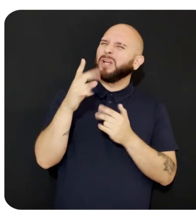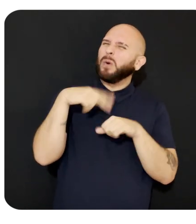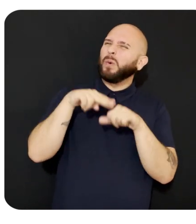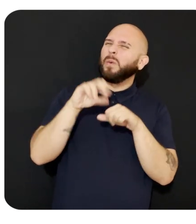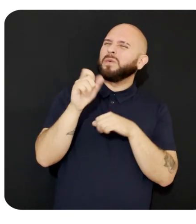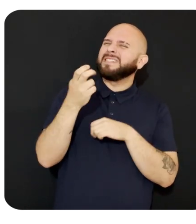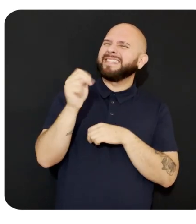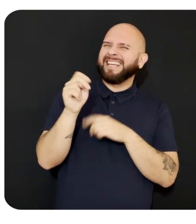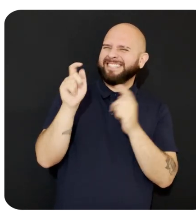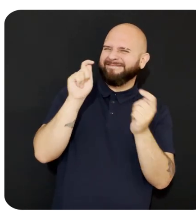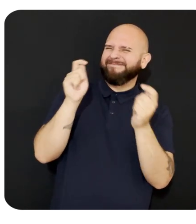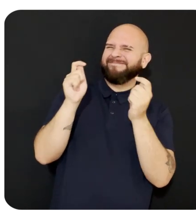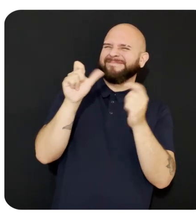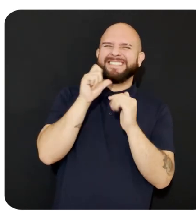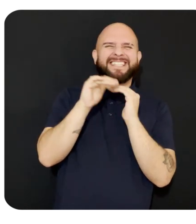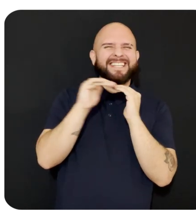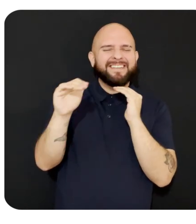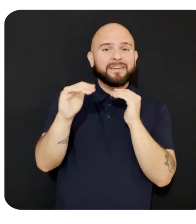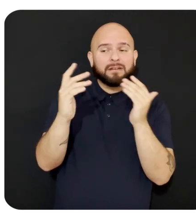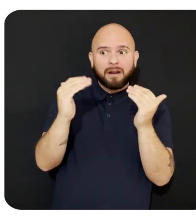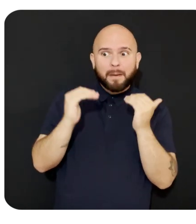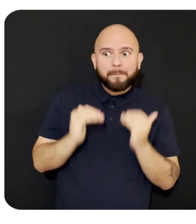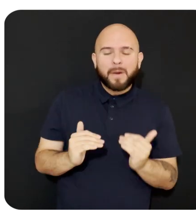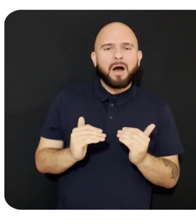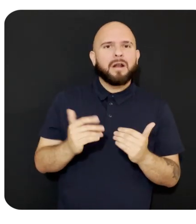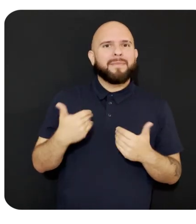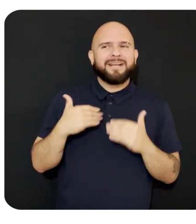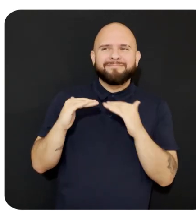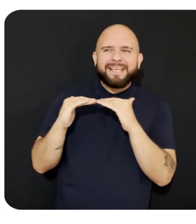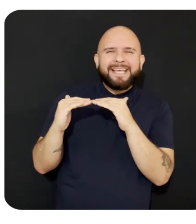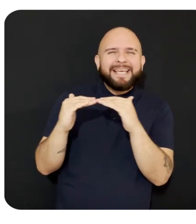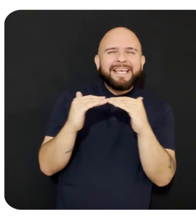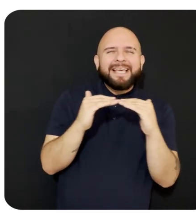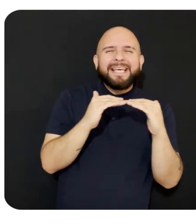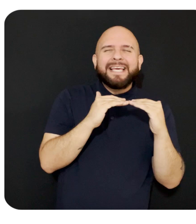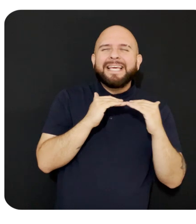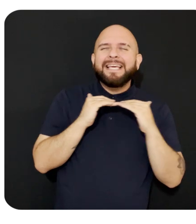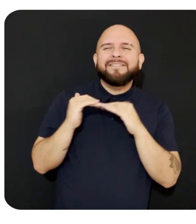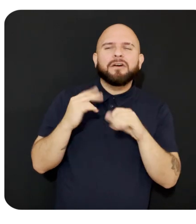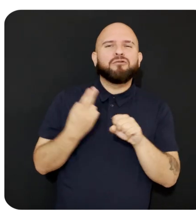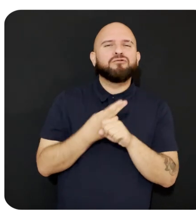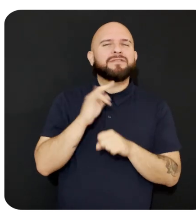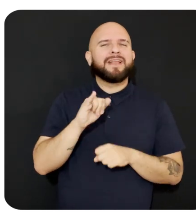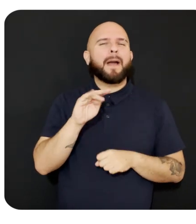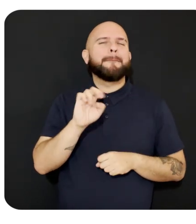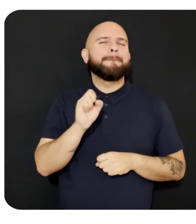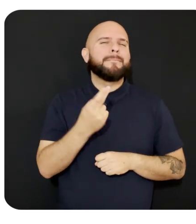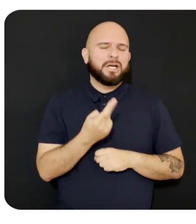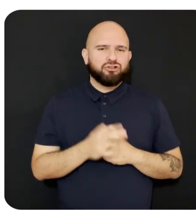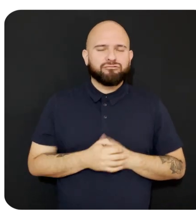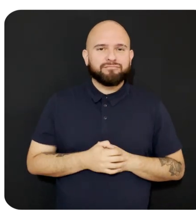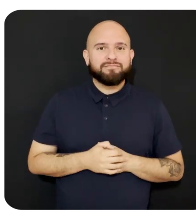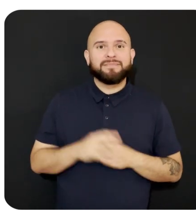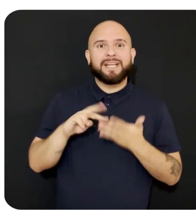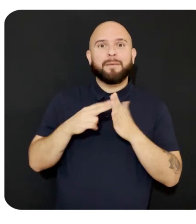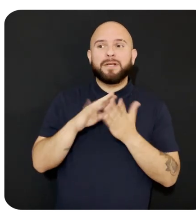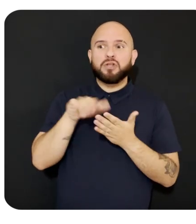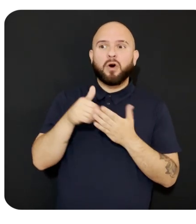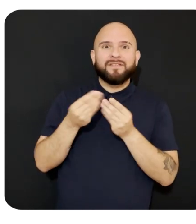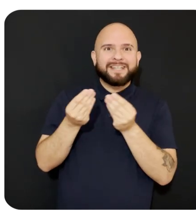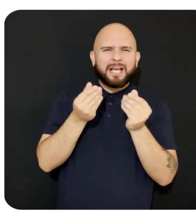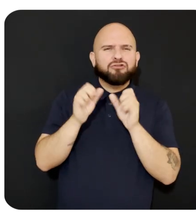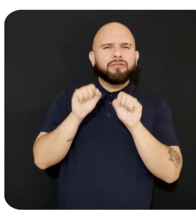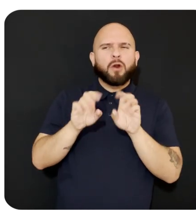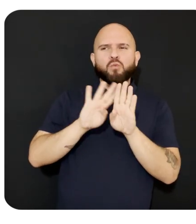different sizes. The lower image shows an evenly scaled texture using the effect mesh. This allows the textures to wrap smoothly